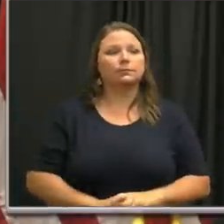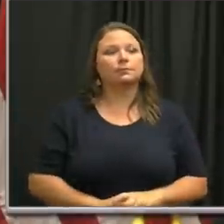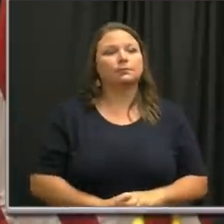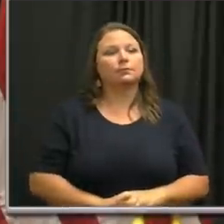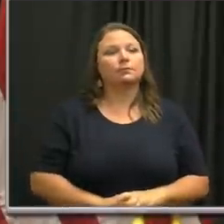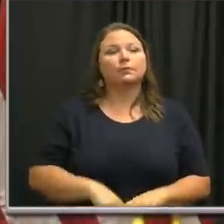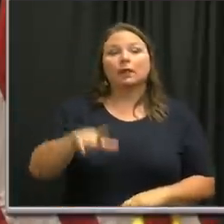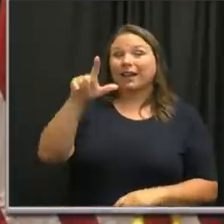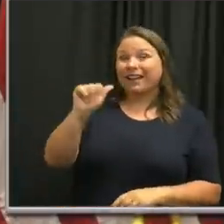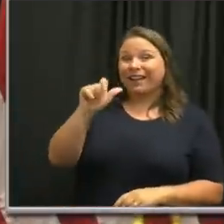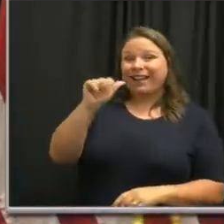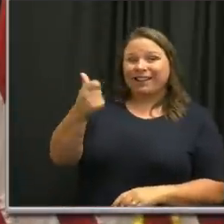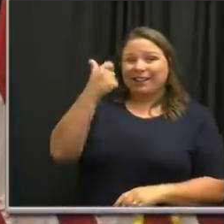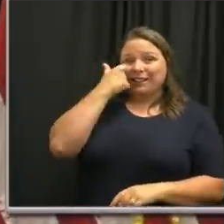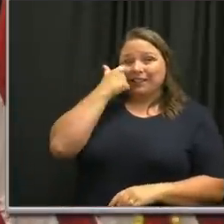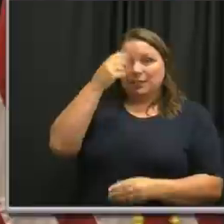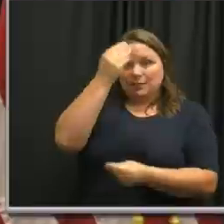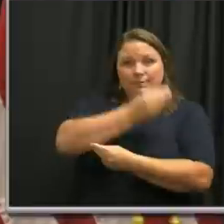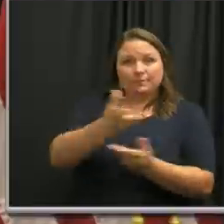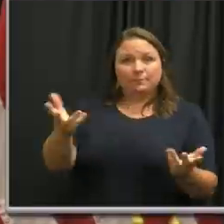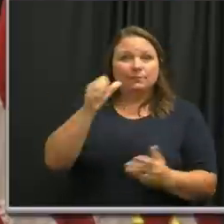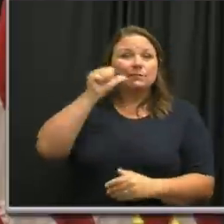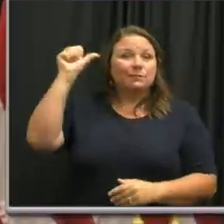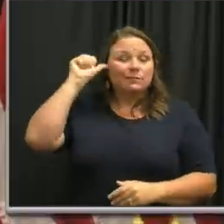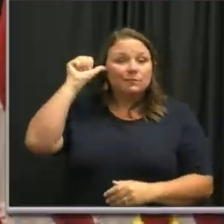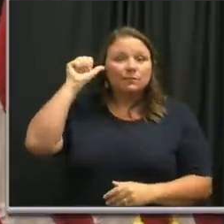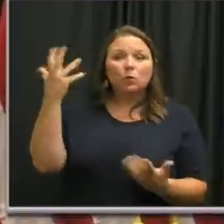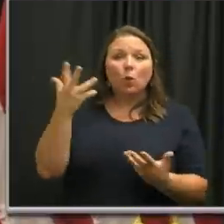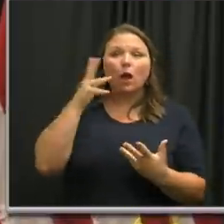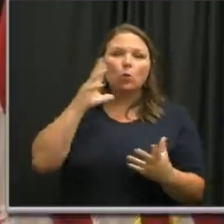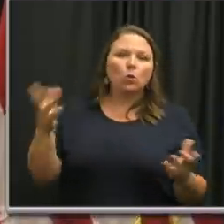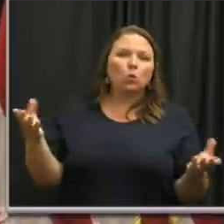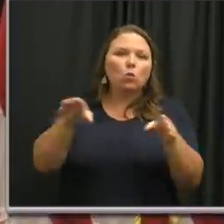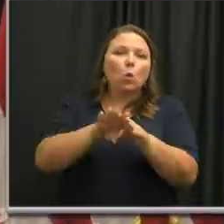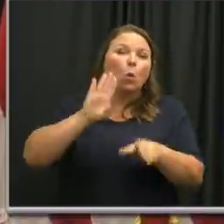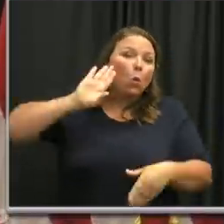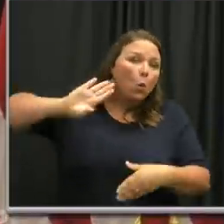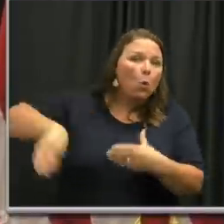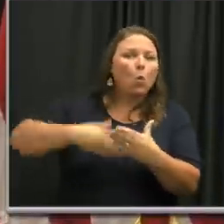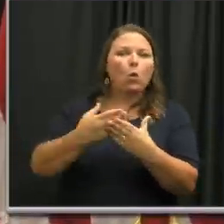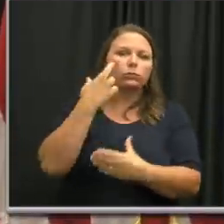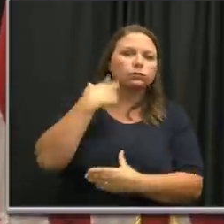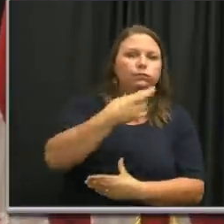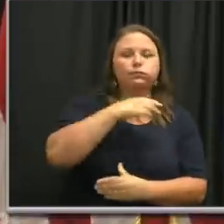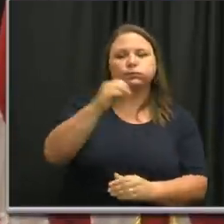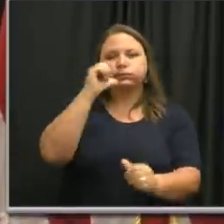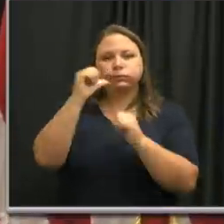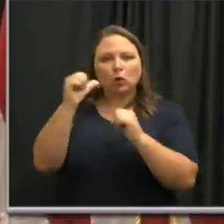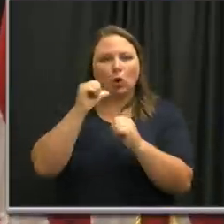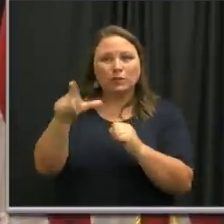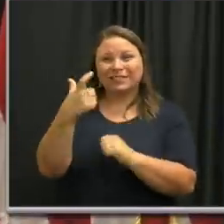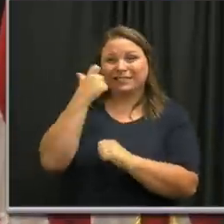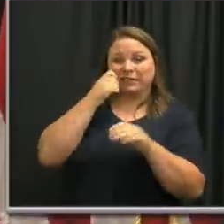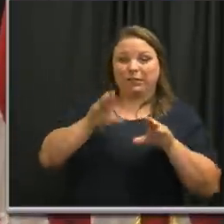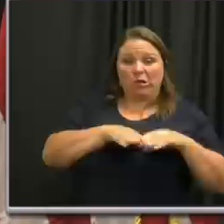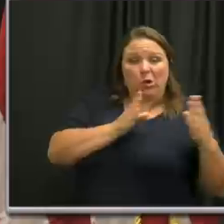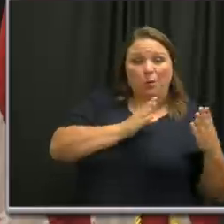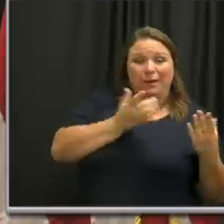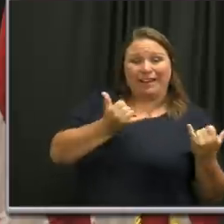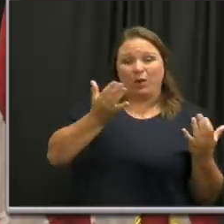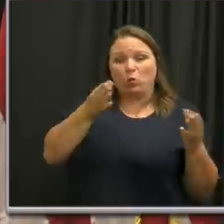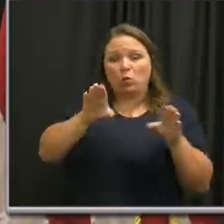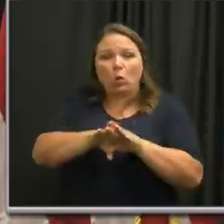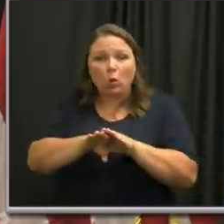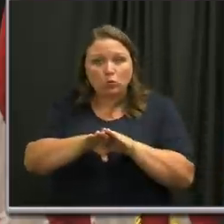Los Angeles announced yesterday that it would immediately close all restaurants and bars, which were only recently allowed to reopen to 60